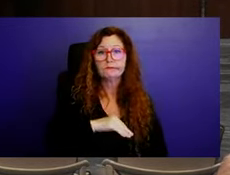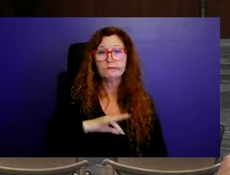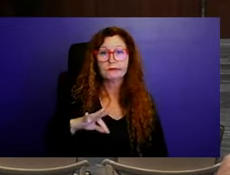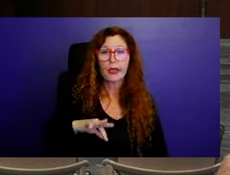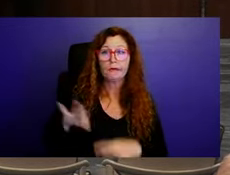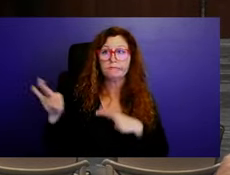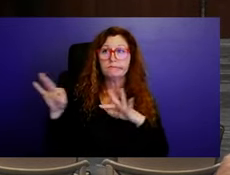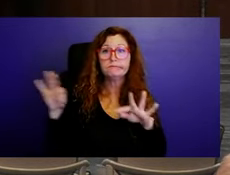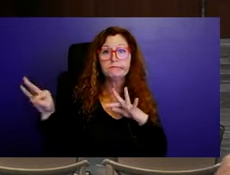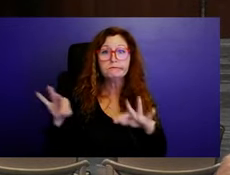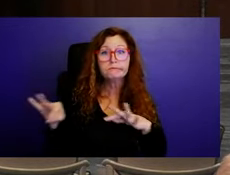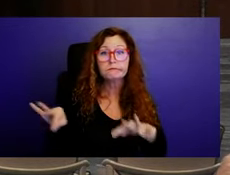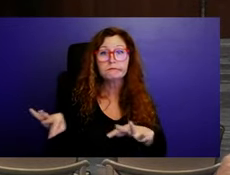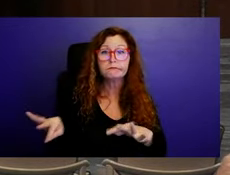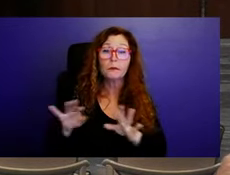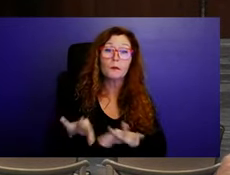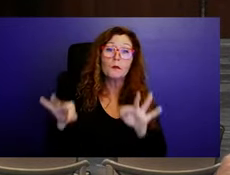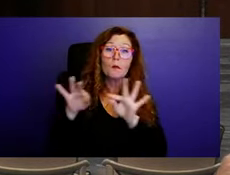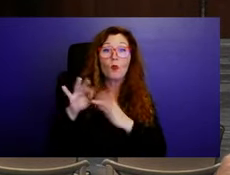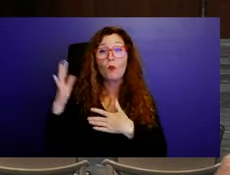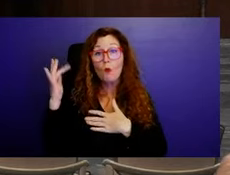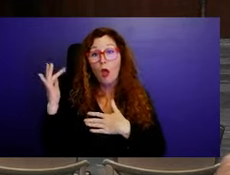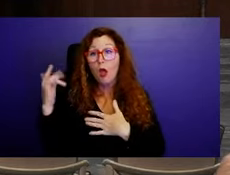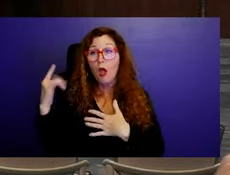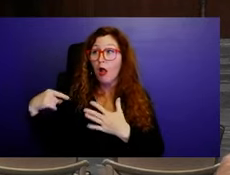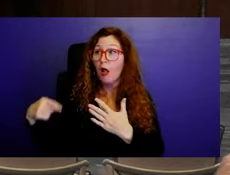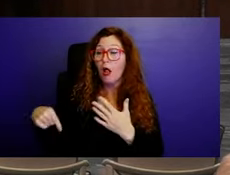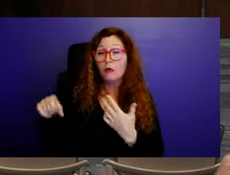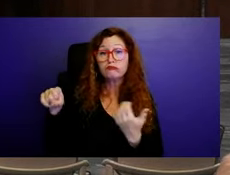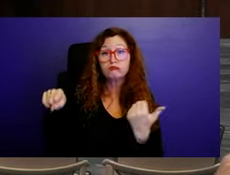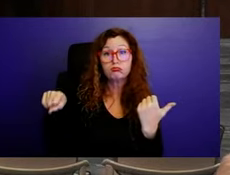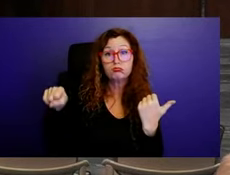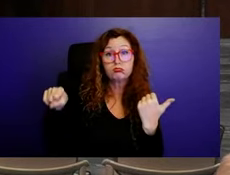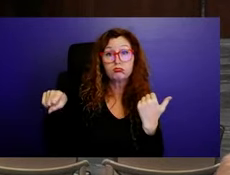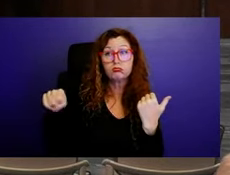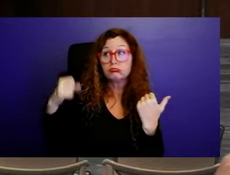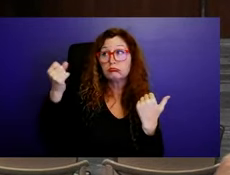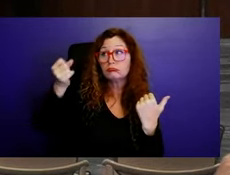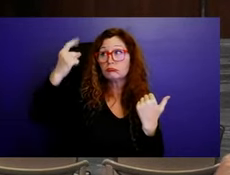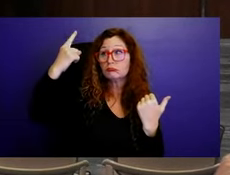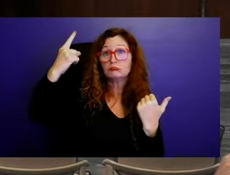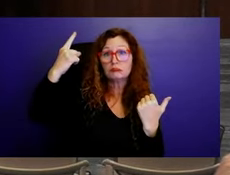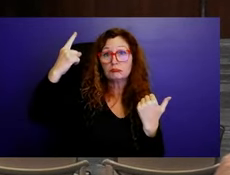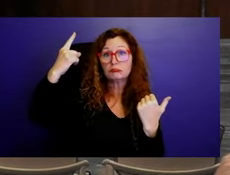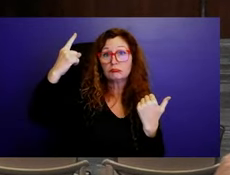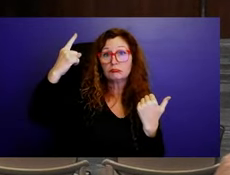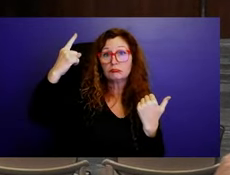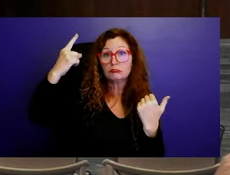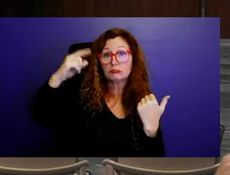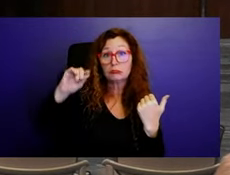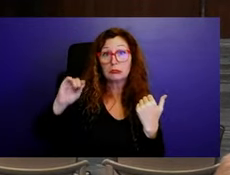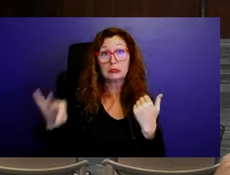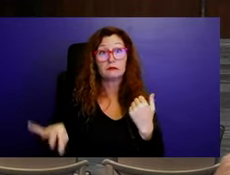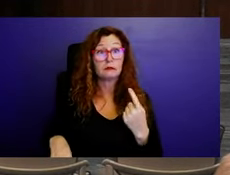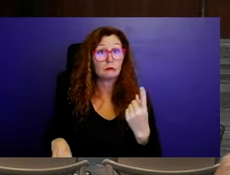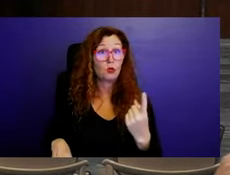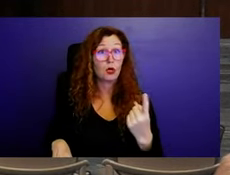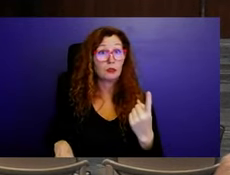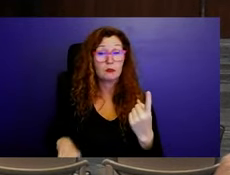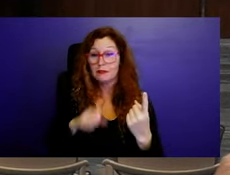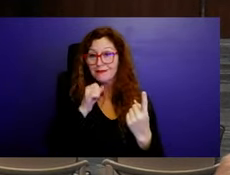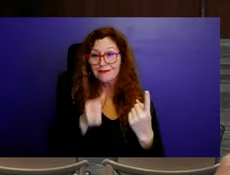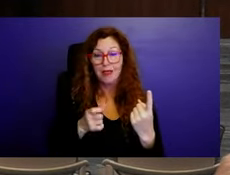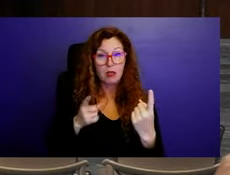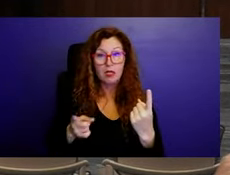at the options. And if we do one without doing the other, then we can't ever do the other. So I think that